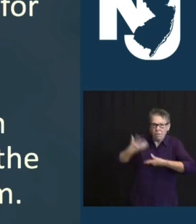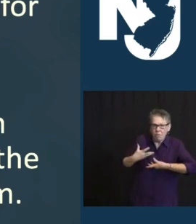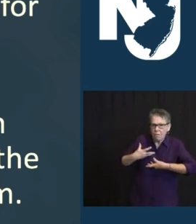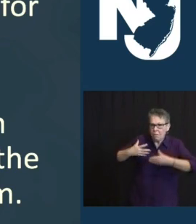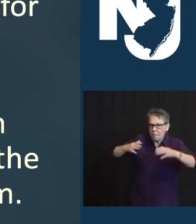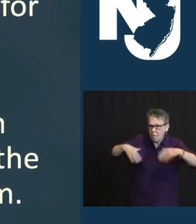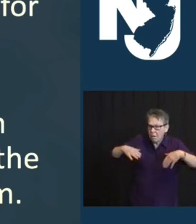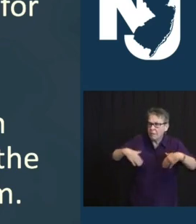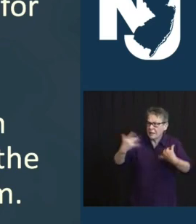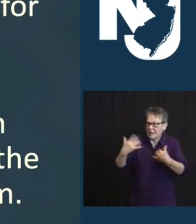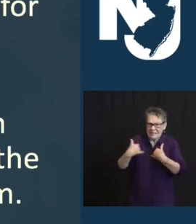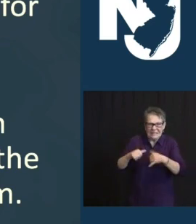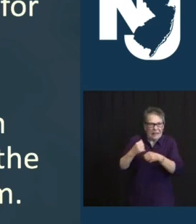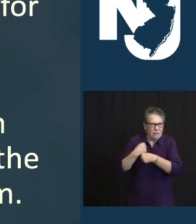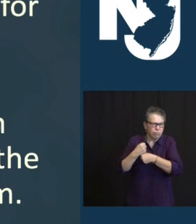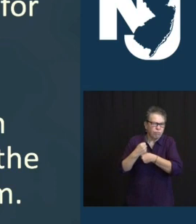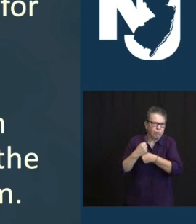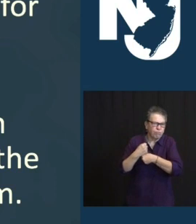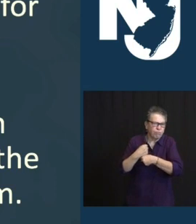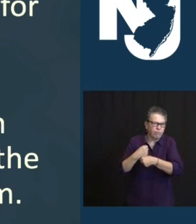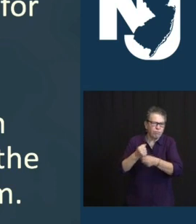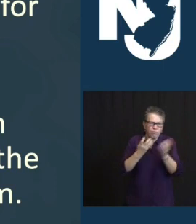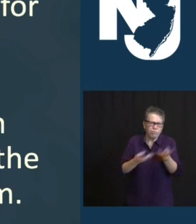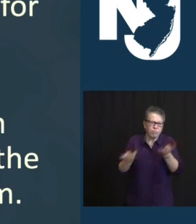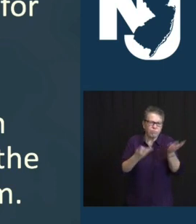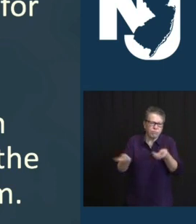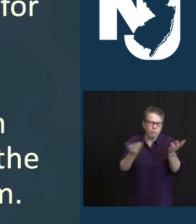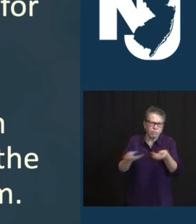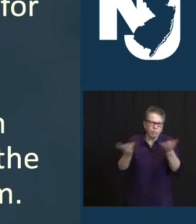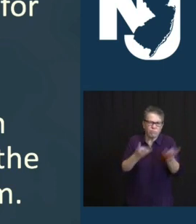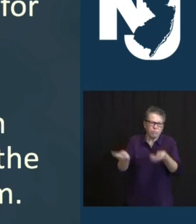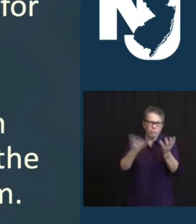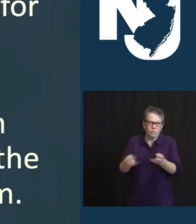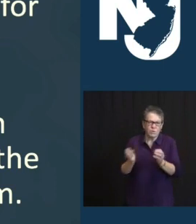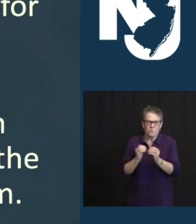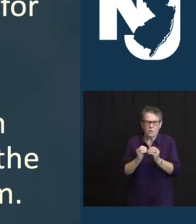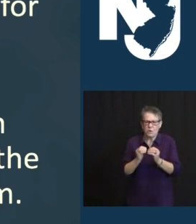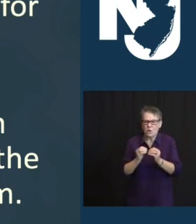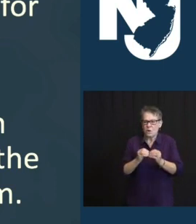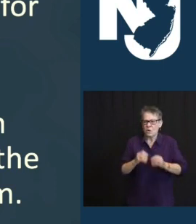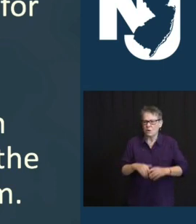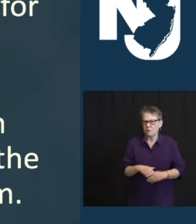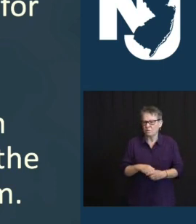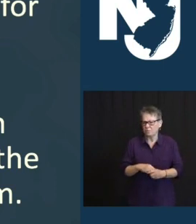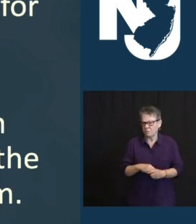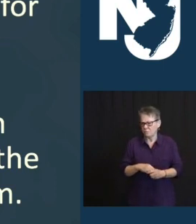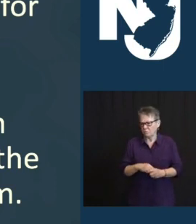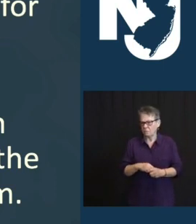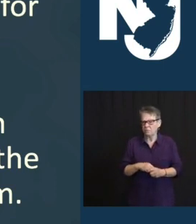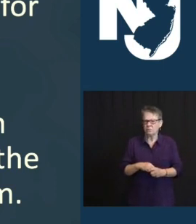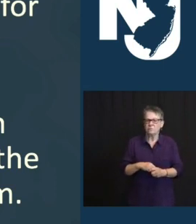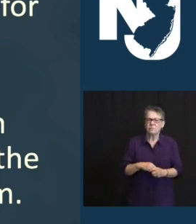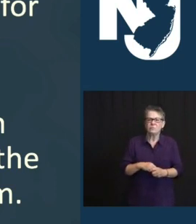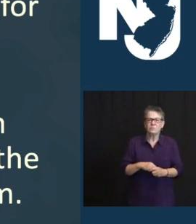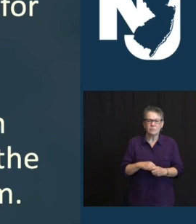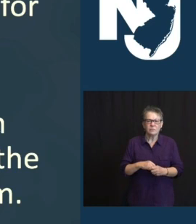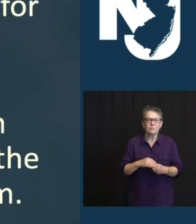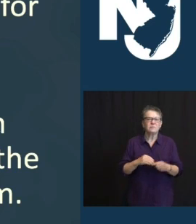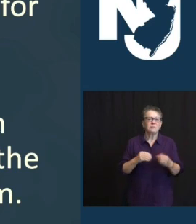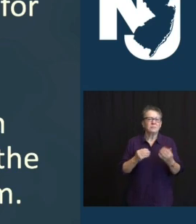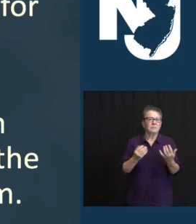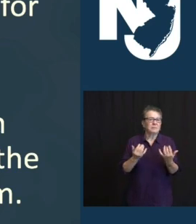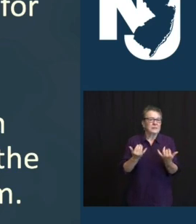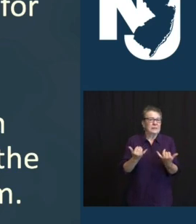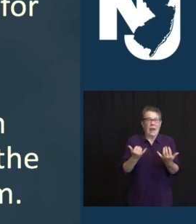ARE BEING AS CONSERVATIVE AS POSSIBLE AND NOT CALCULATING FOR ANYTHING ELSE BEYOND THIS INITIAL 70,000-PLUS DOSE HALL